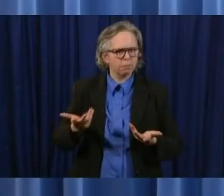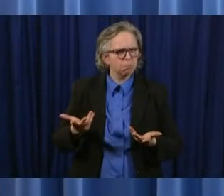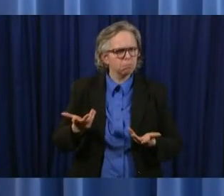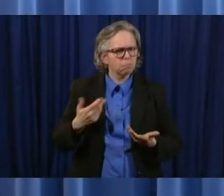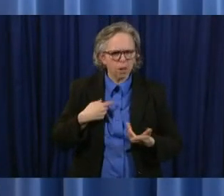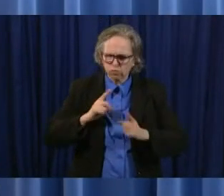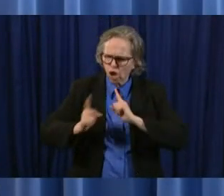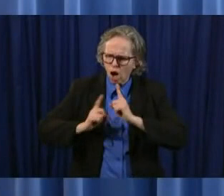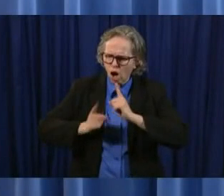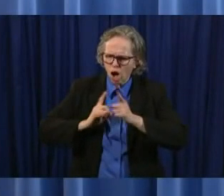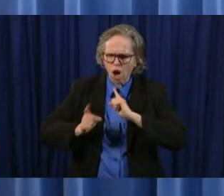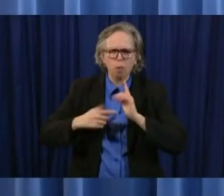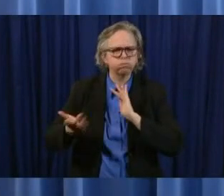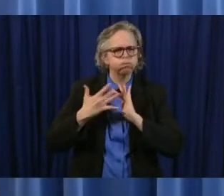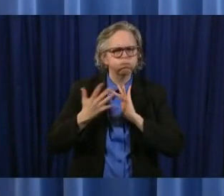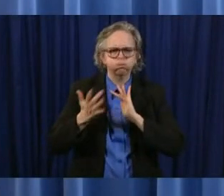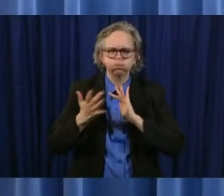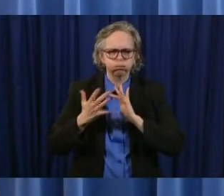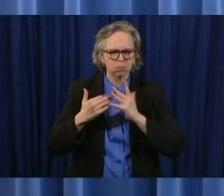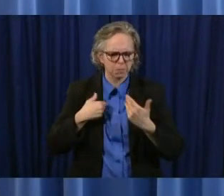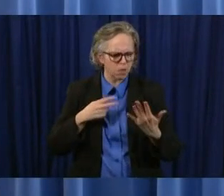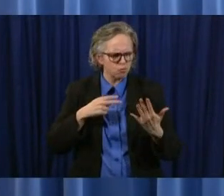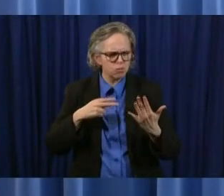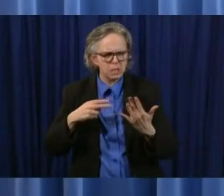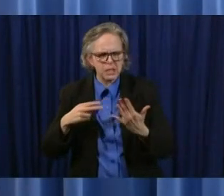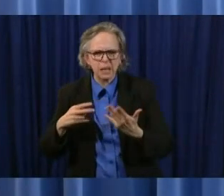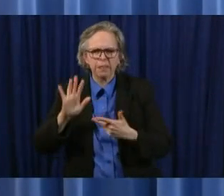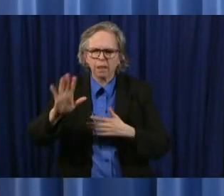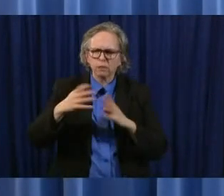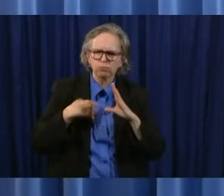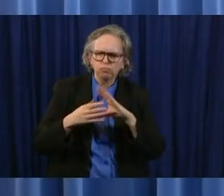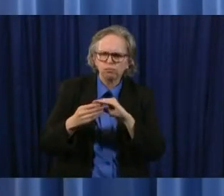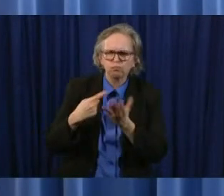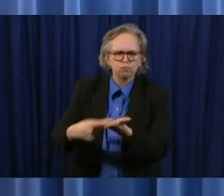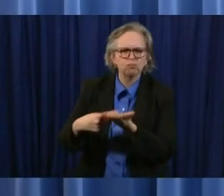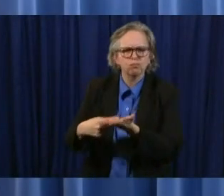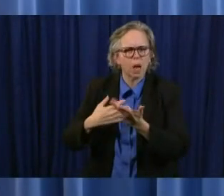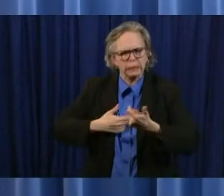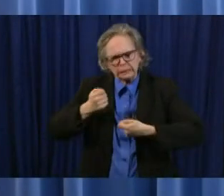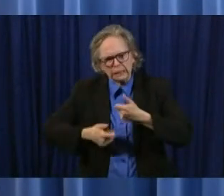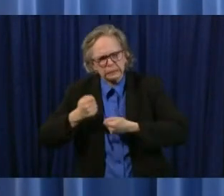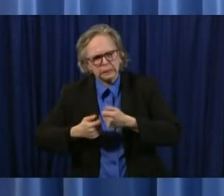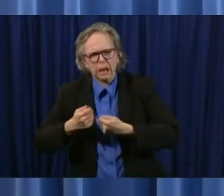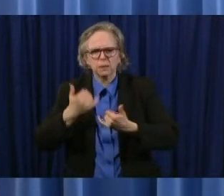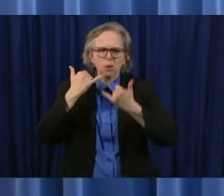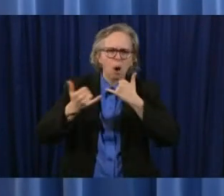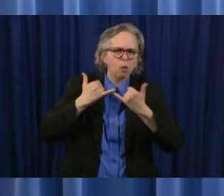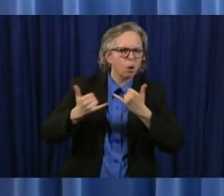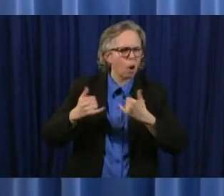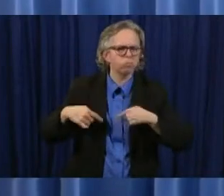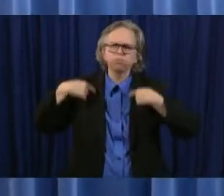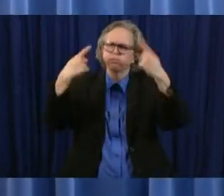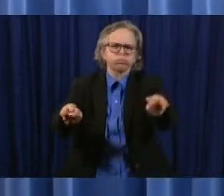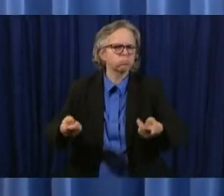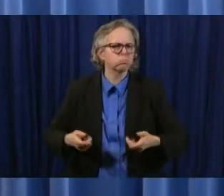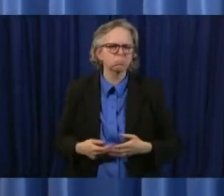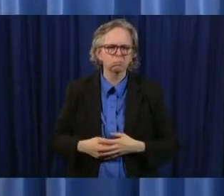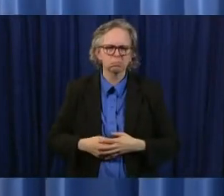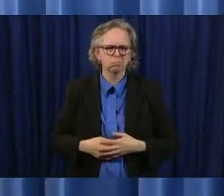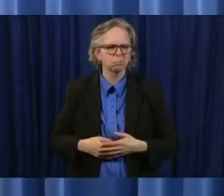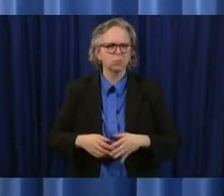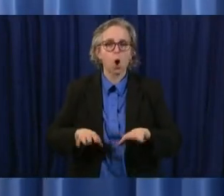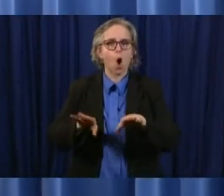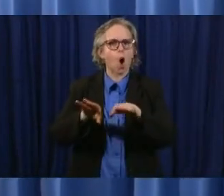emails i i read the text that they send me or the phone calls uh that i get so it's a very very open